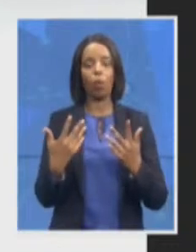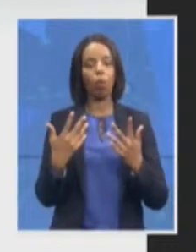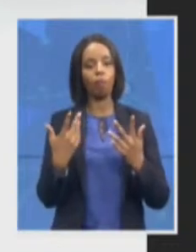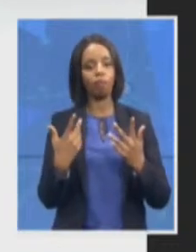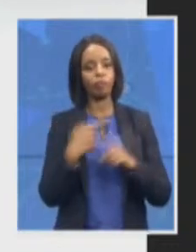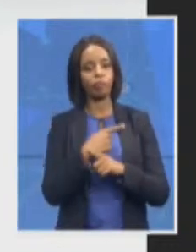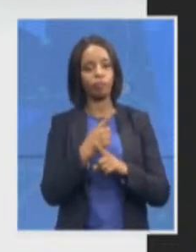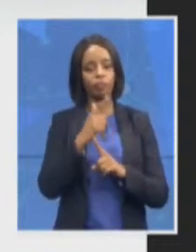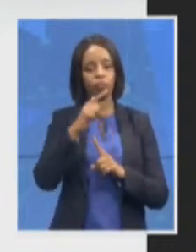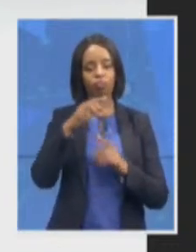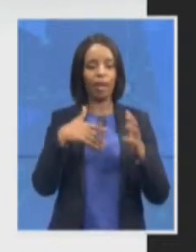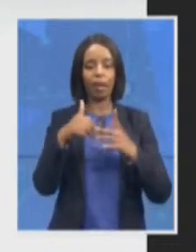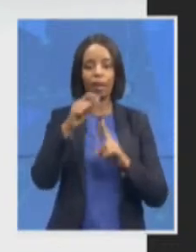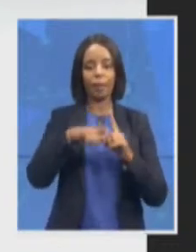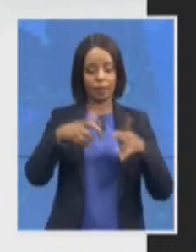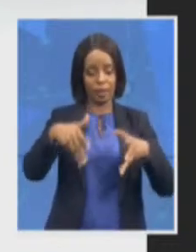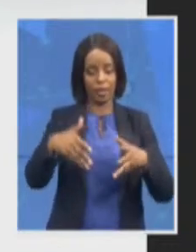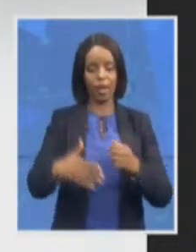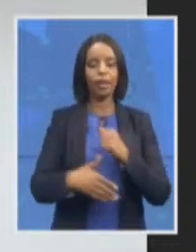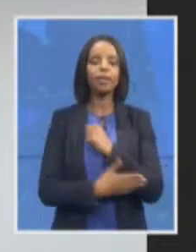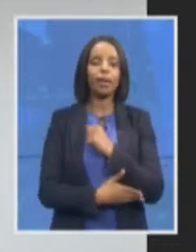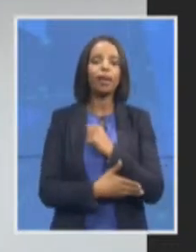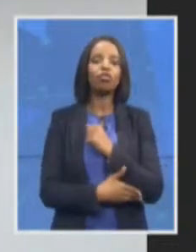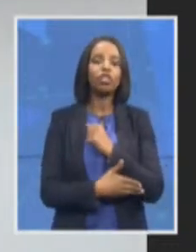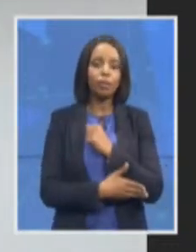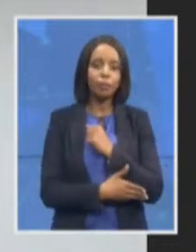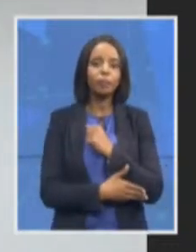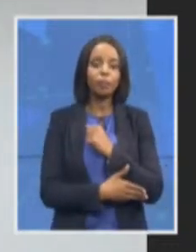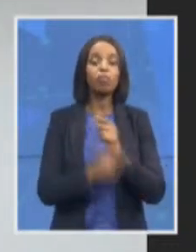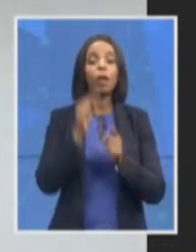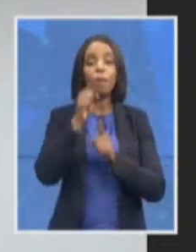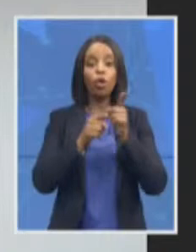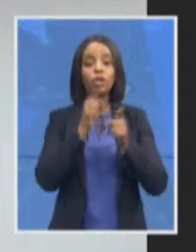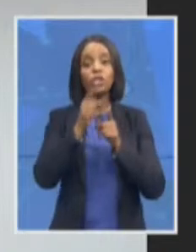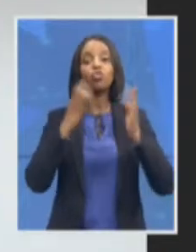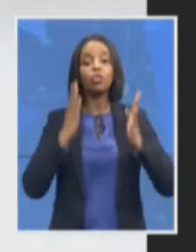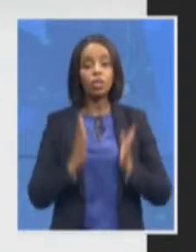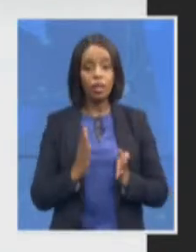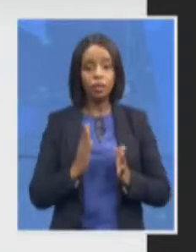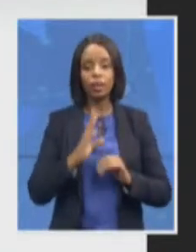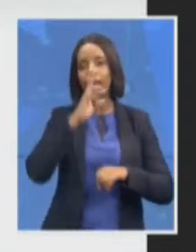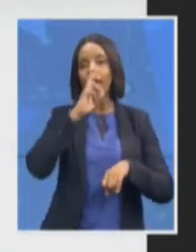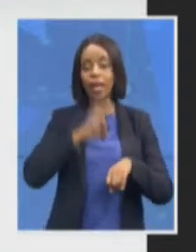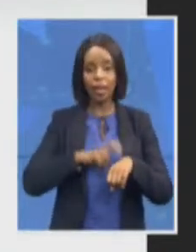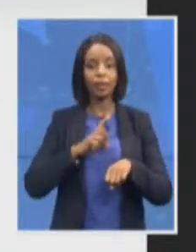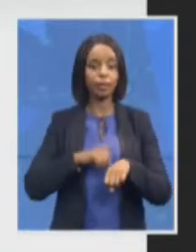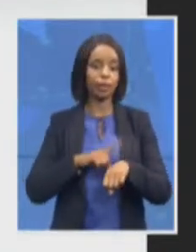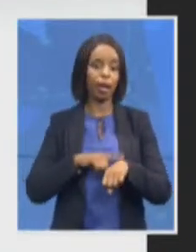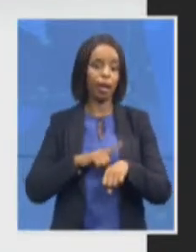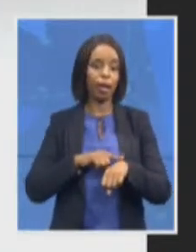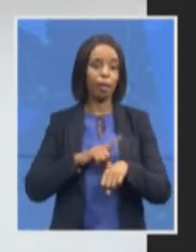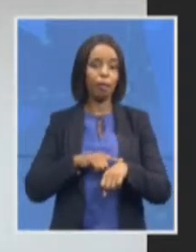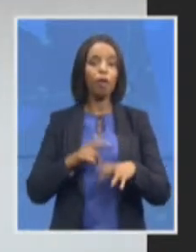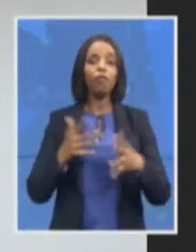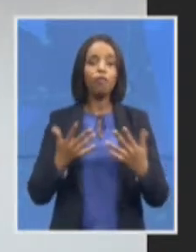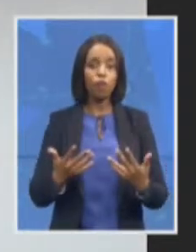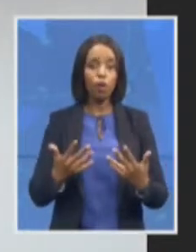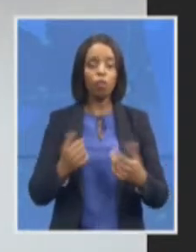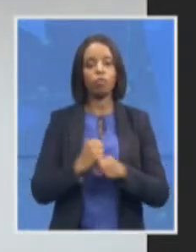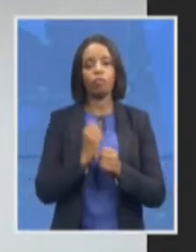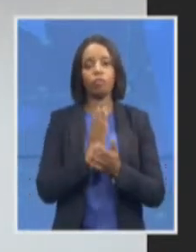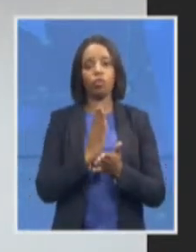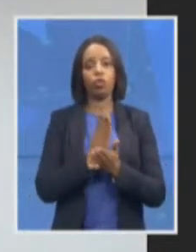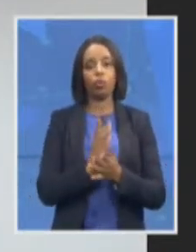prosecutors need time and we need time to ensure that the administration of justice is the winner